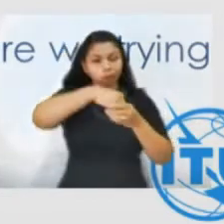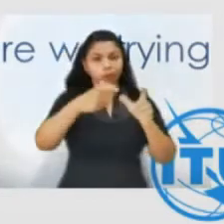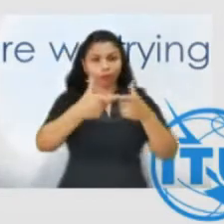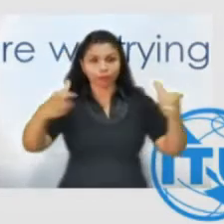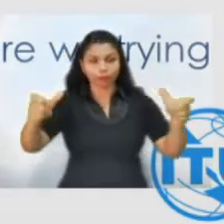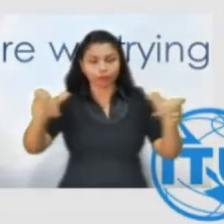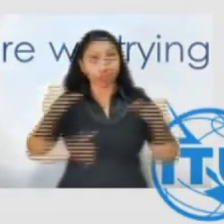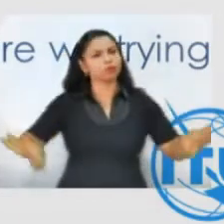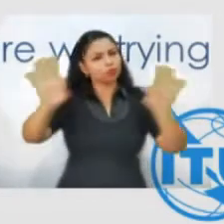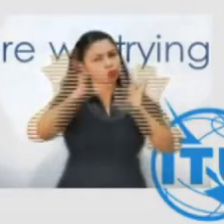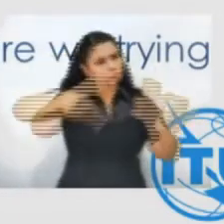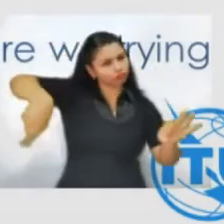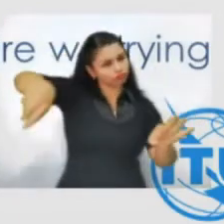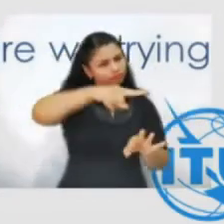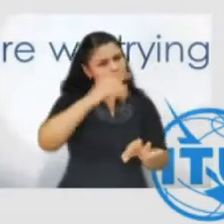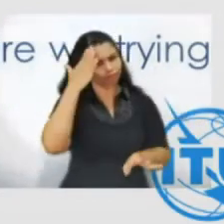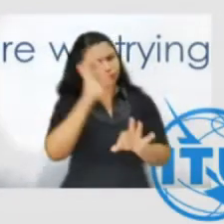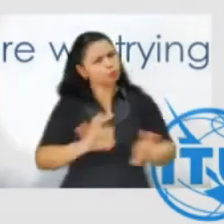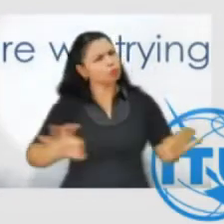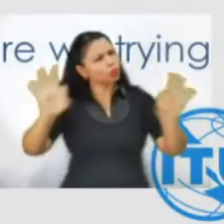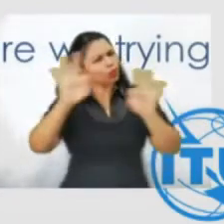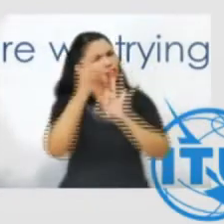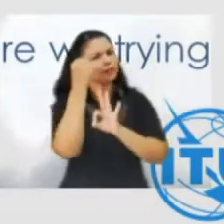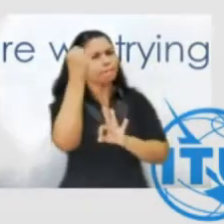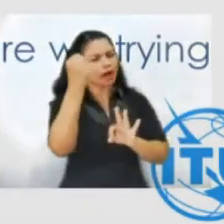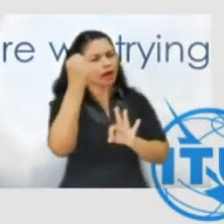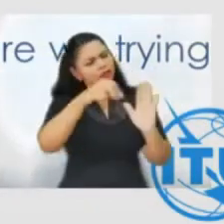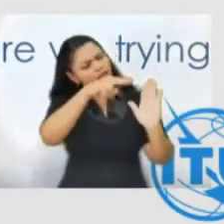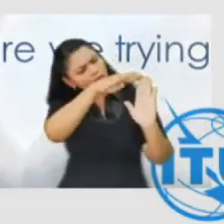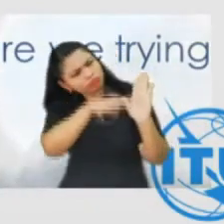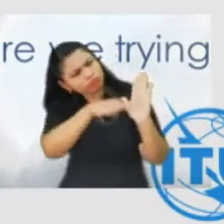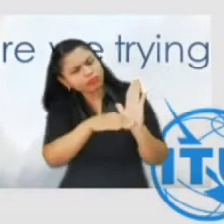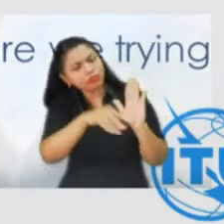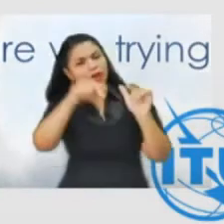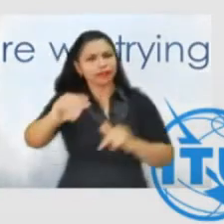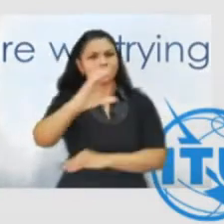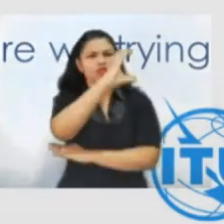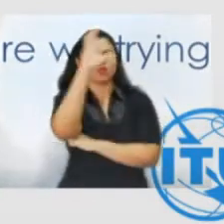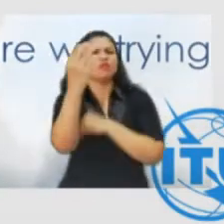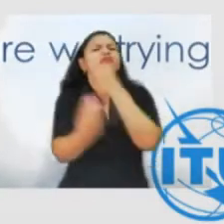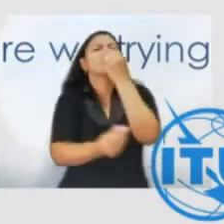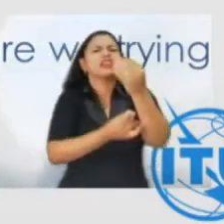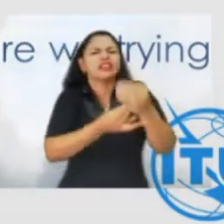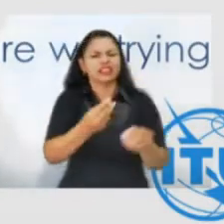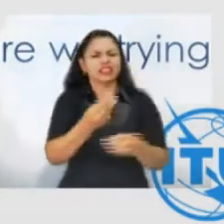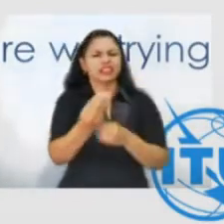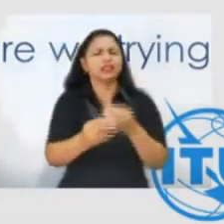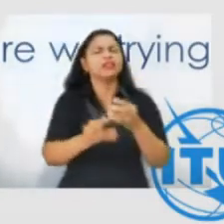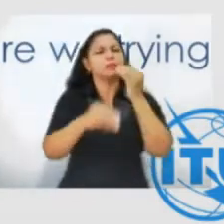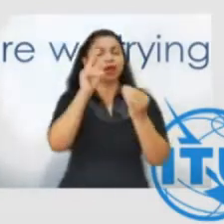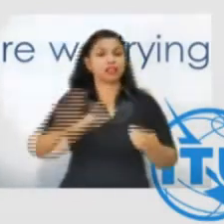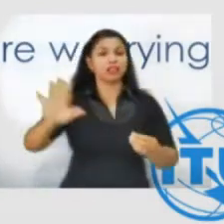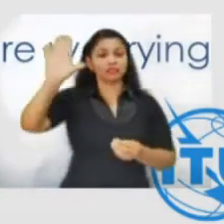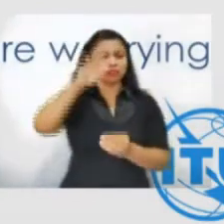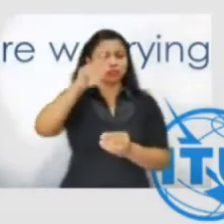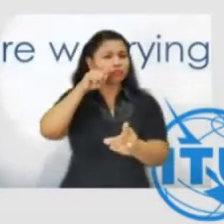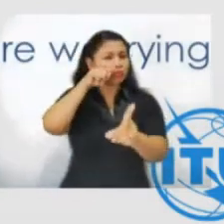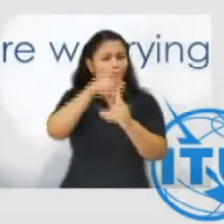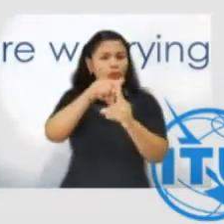define from the very beginning what is the most important of the political agenda and what are the national priorities